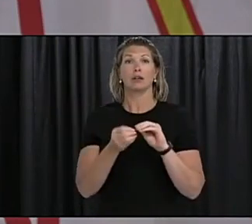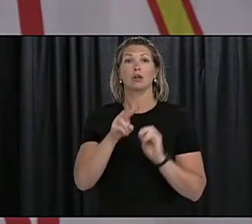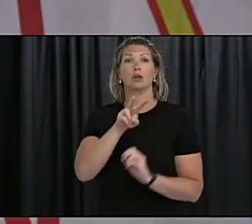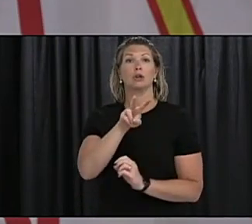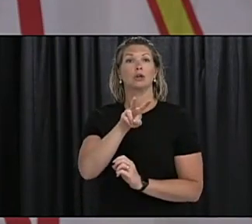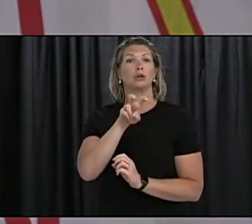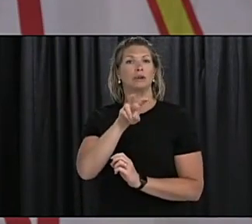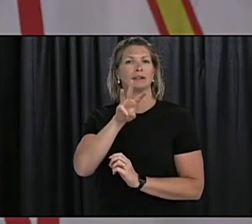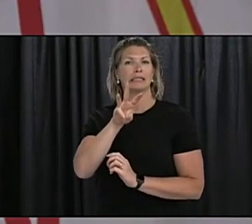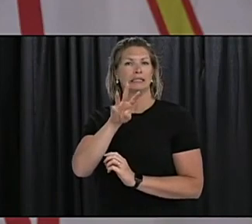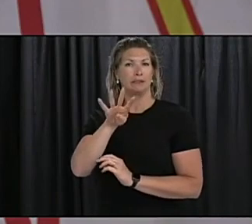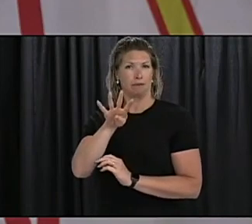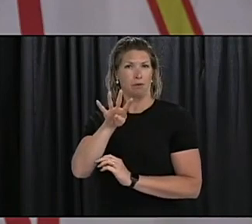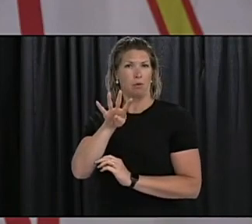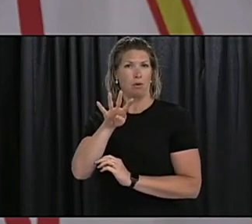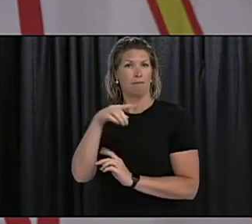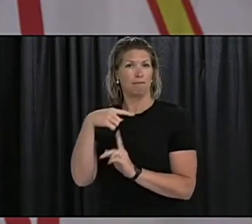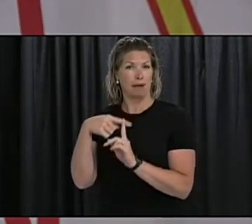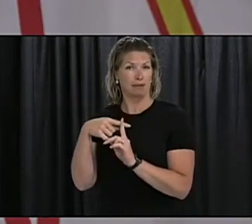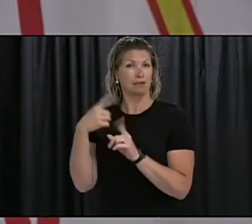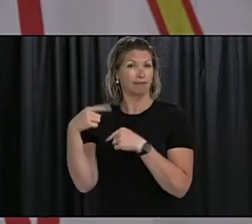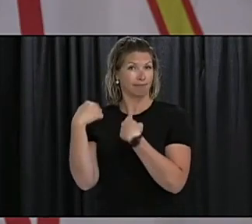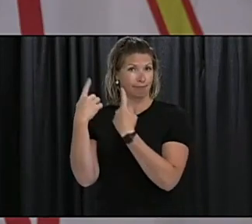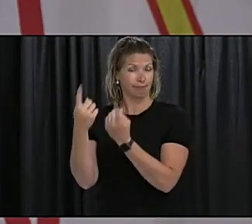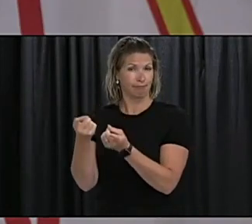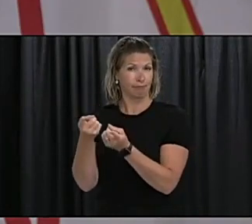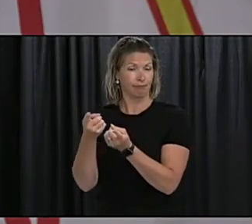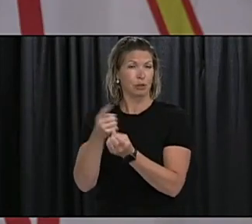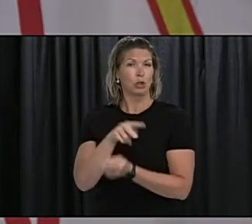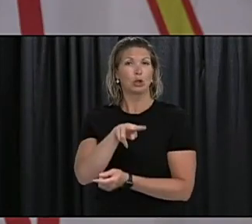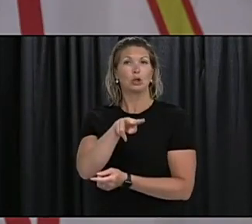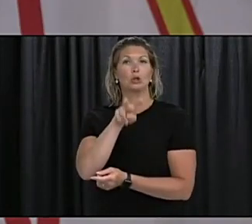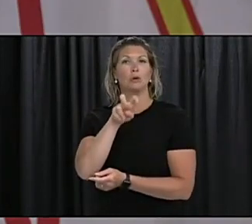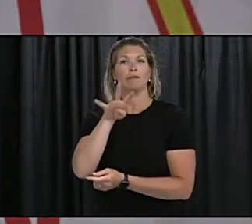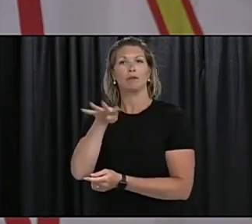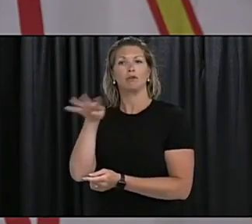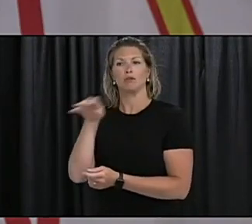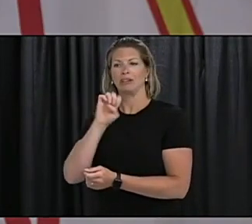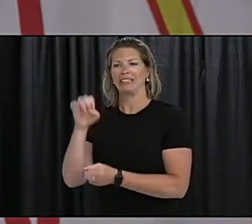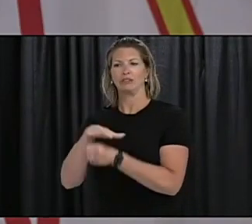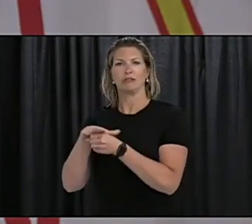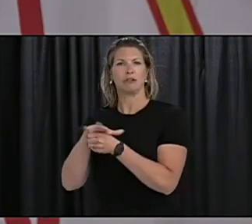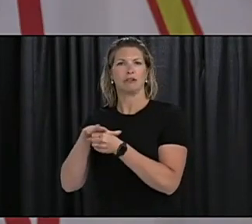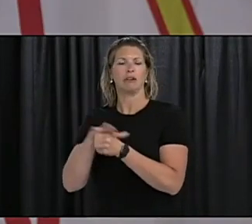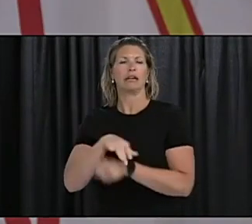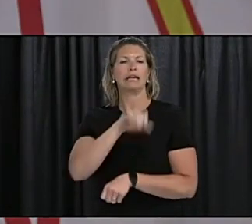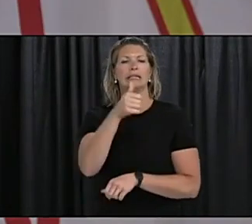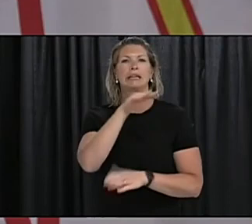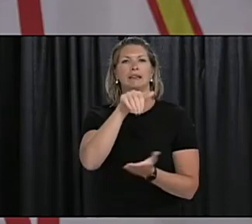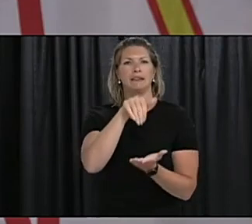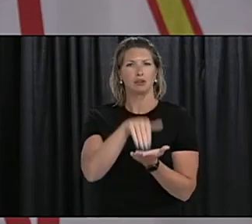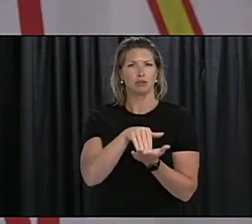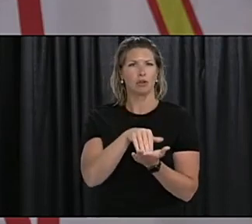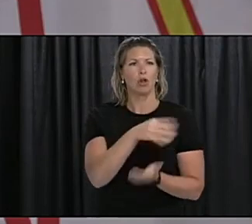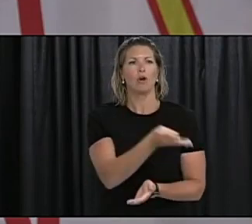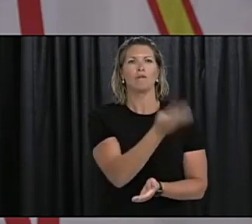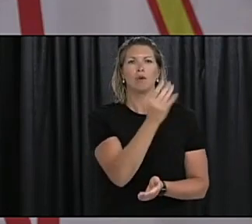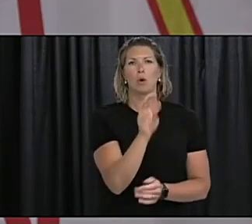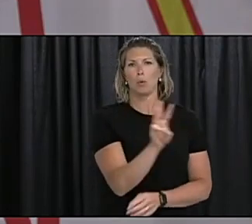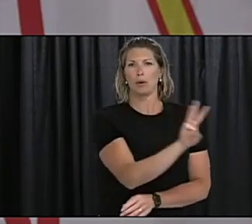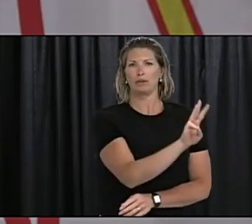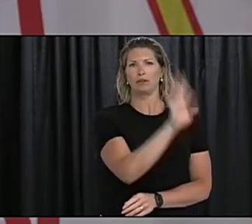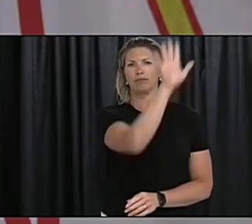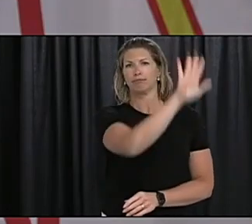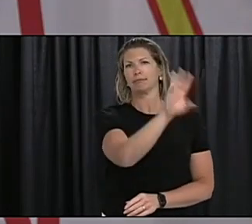264. By region, we have 244 cases in Eastern Health, 10 in Central Health, 4 in Western